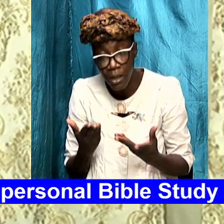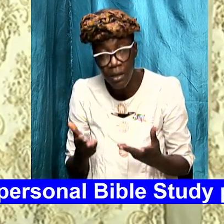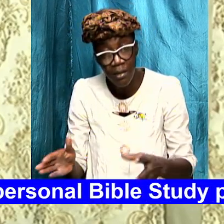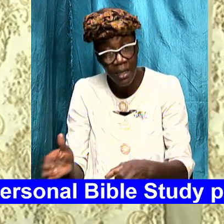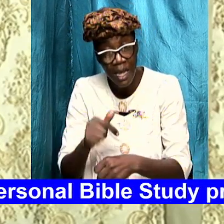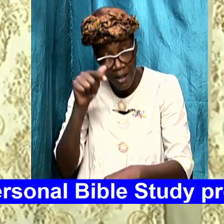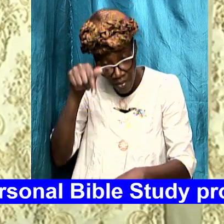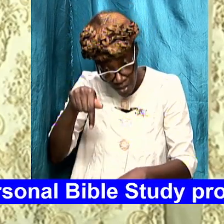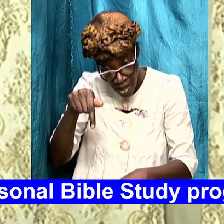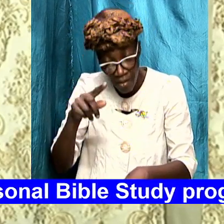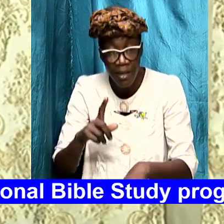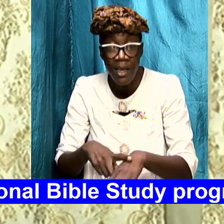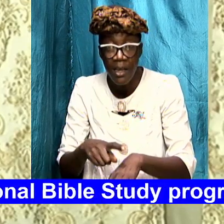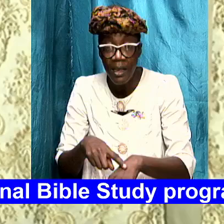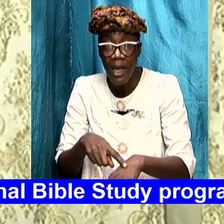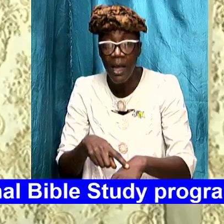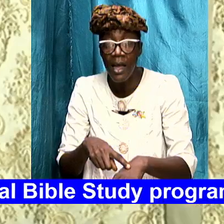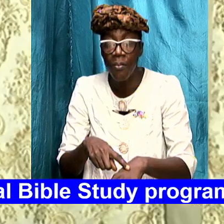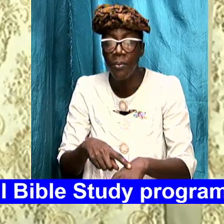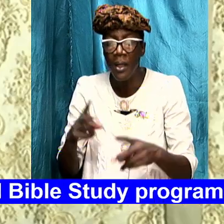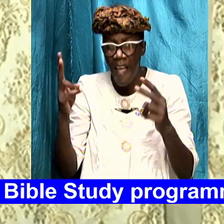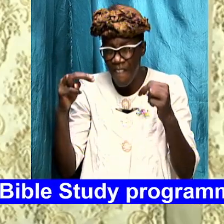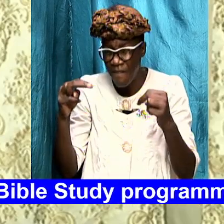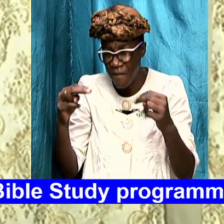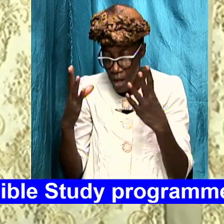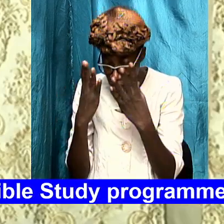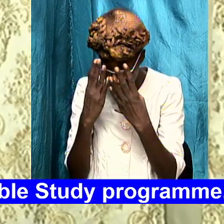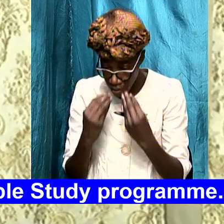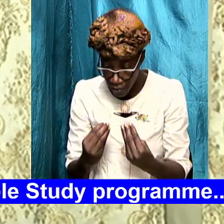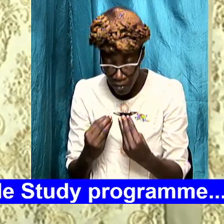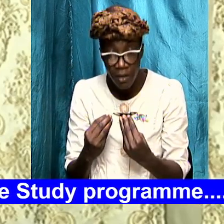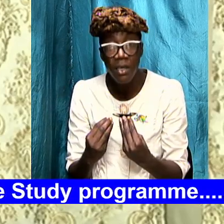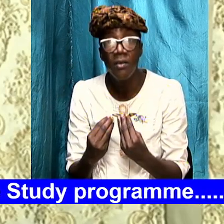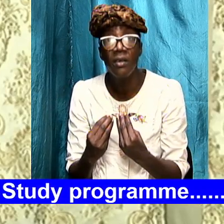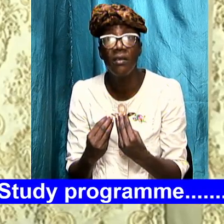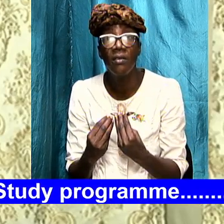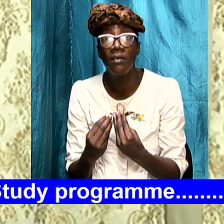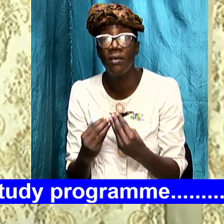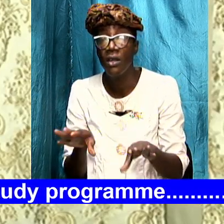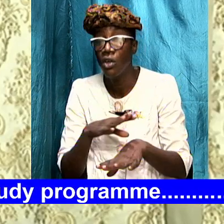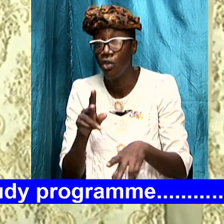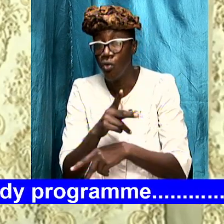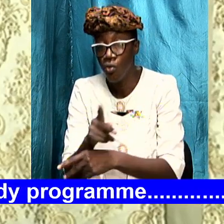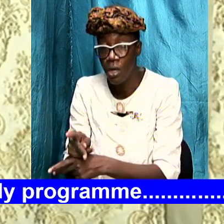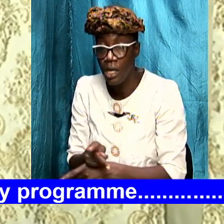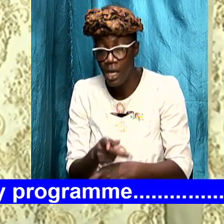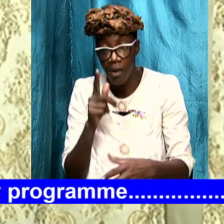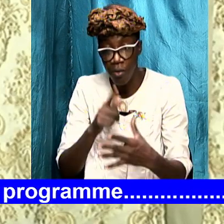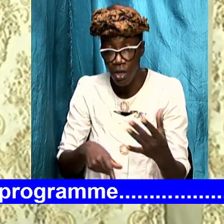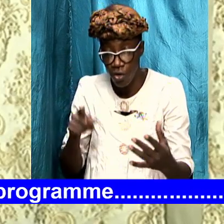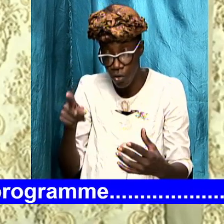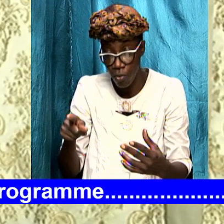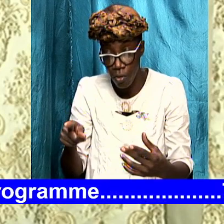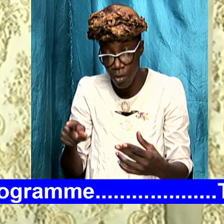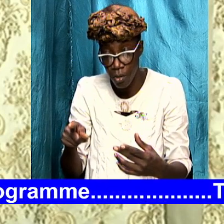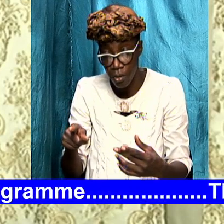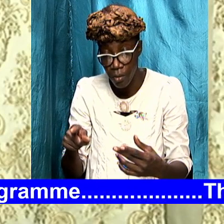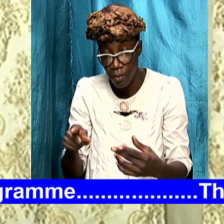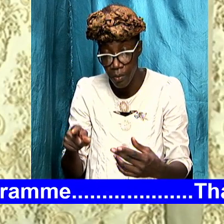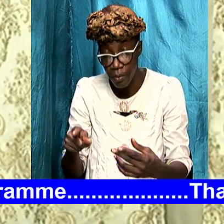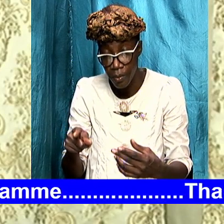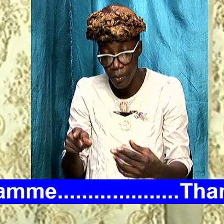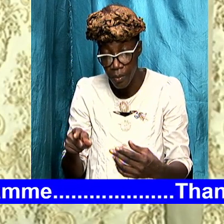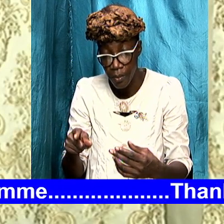period that we are in very seriously I don't care what your position might be